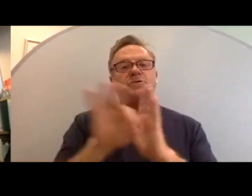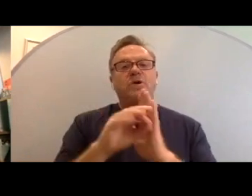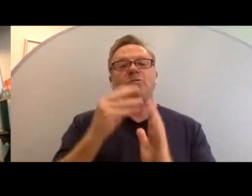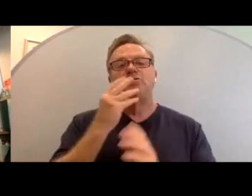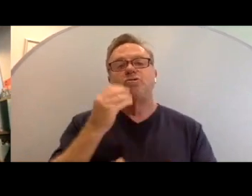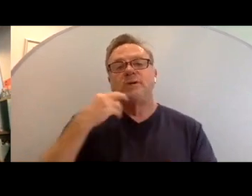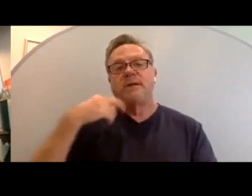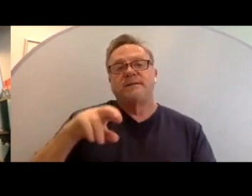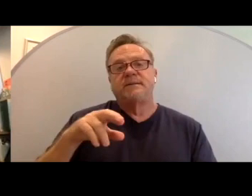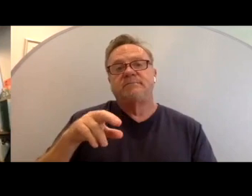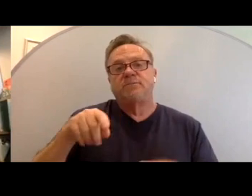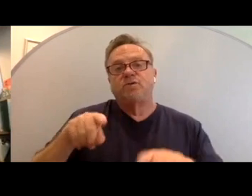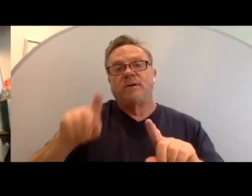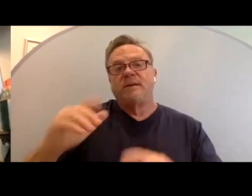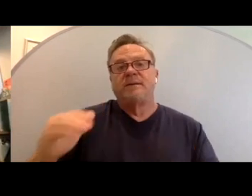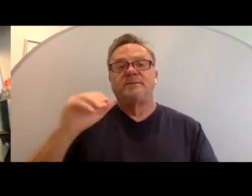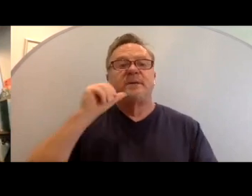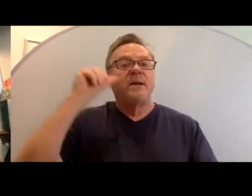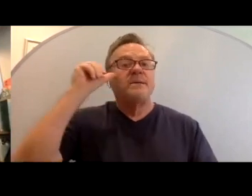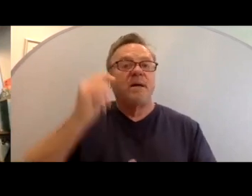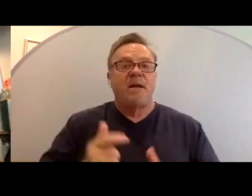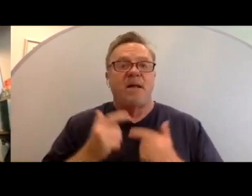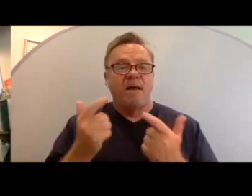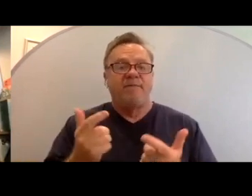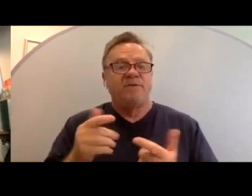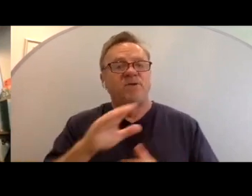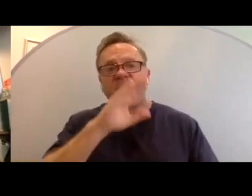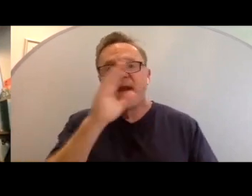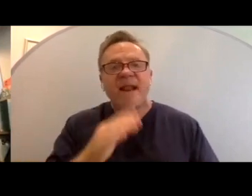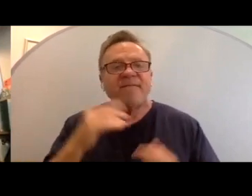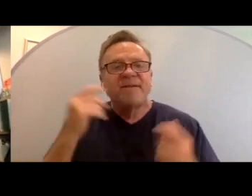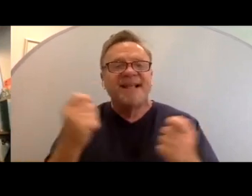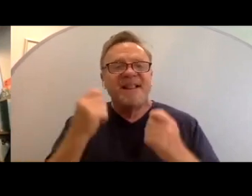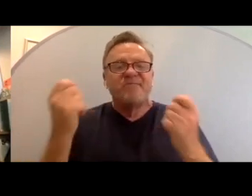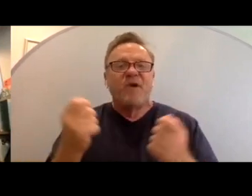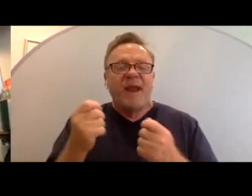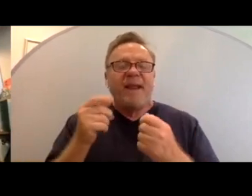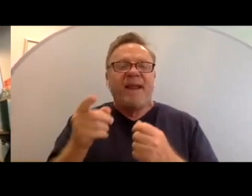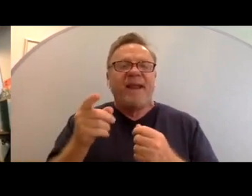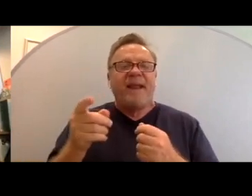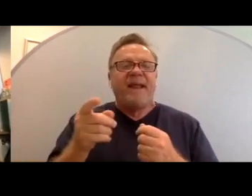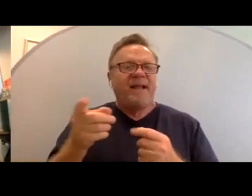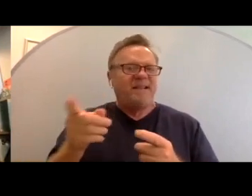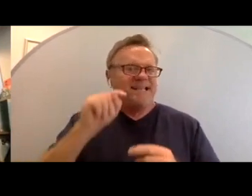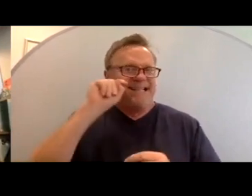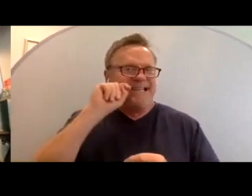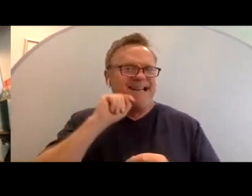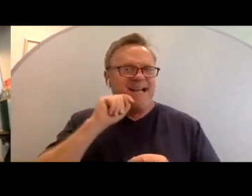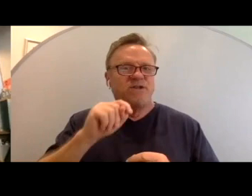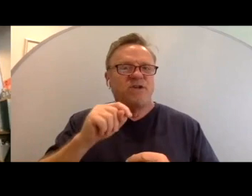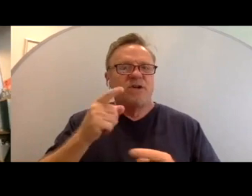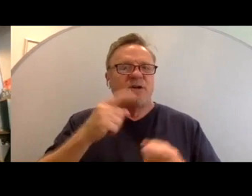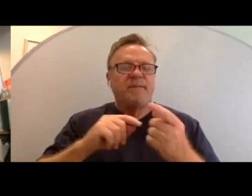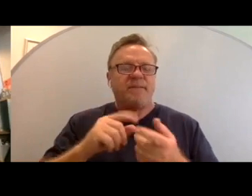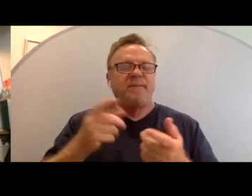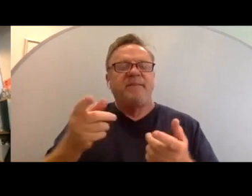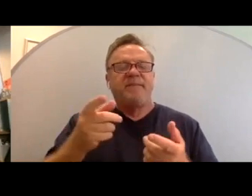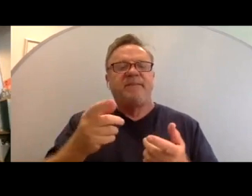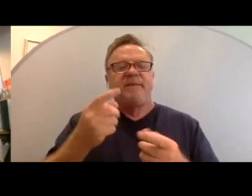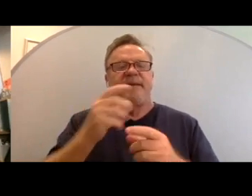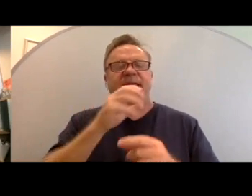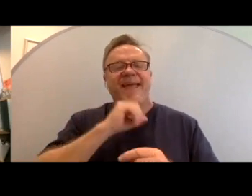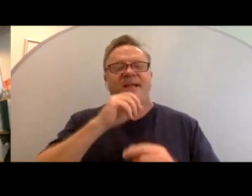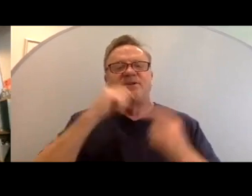his adult life, and therefore never celebrated as a teenager, the coming of age ceremony known